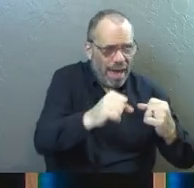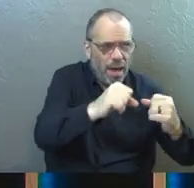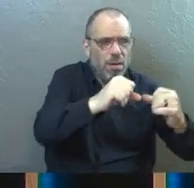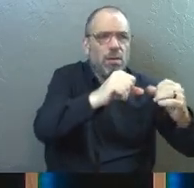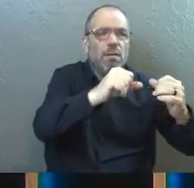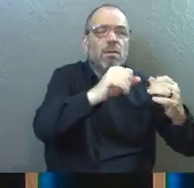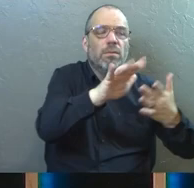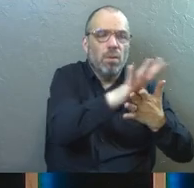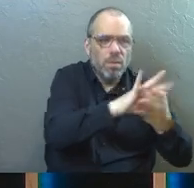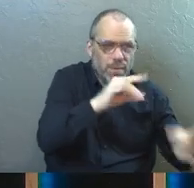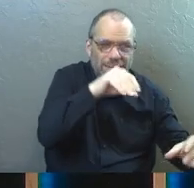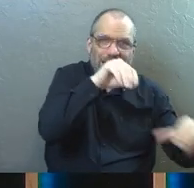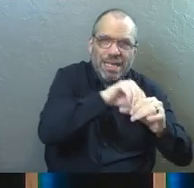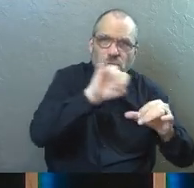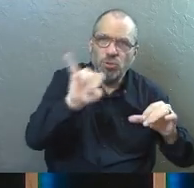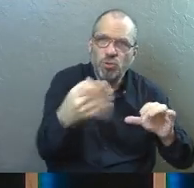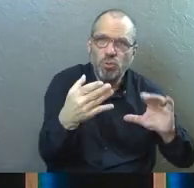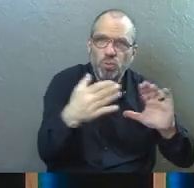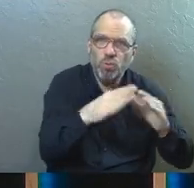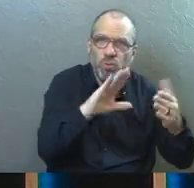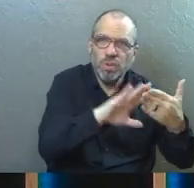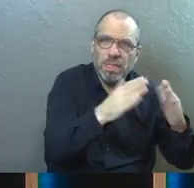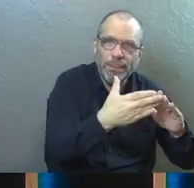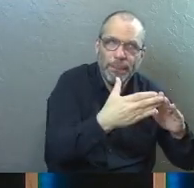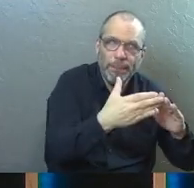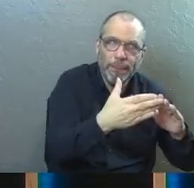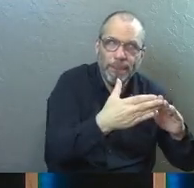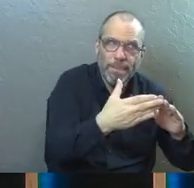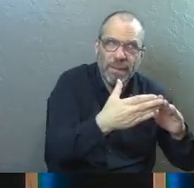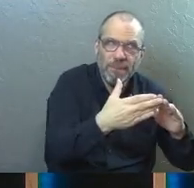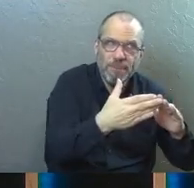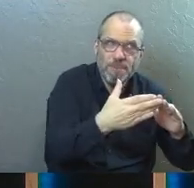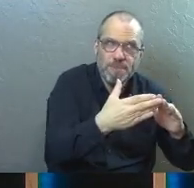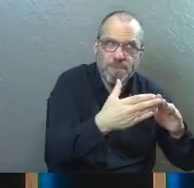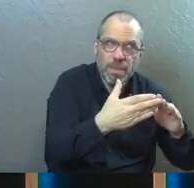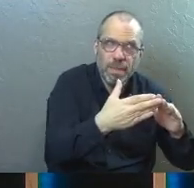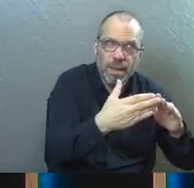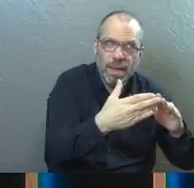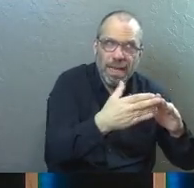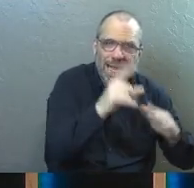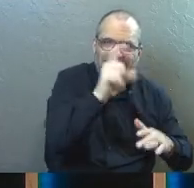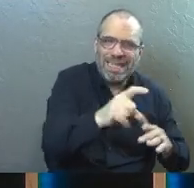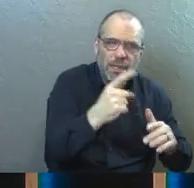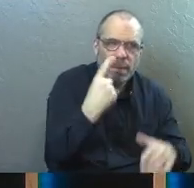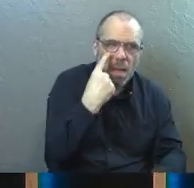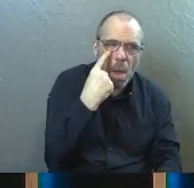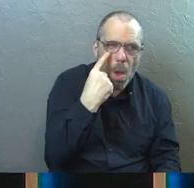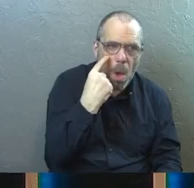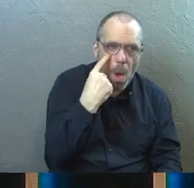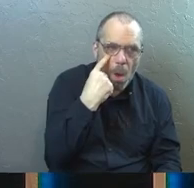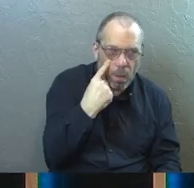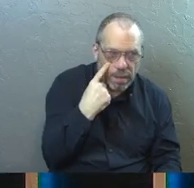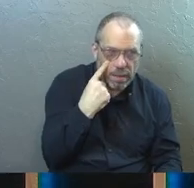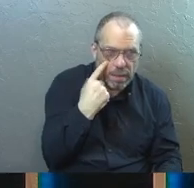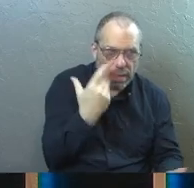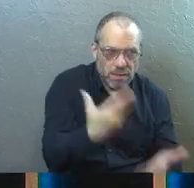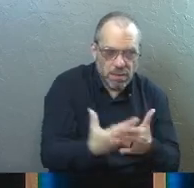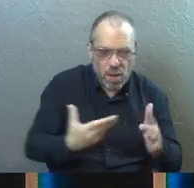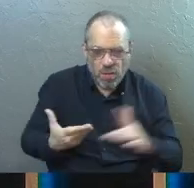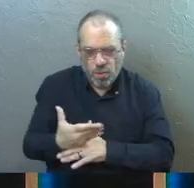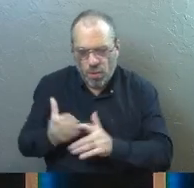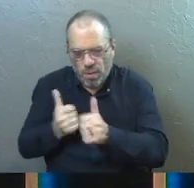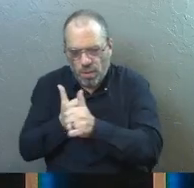had received it in Jerusalem, um, that it needed to be witnessed by the apostles